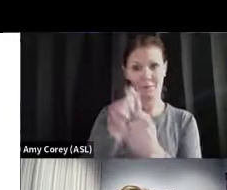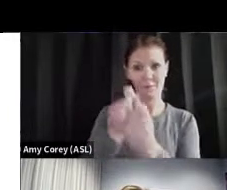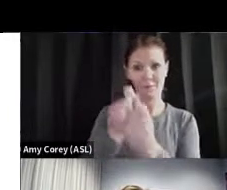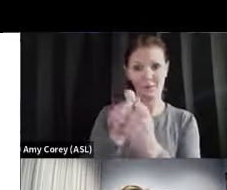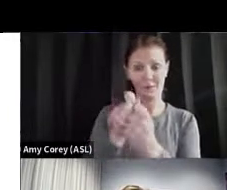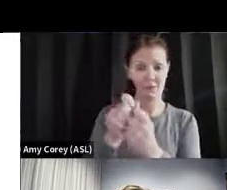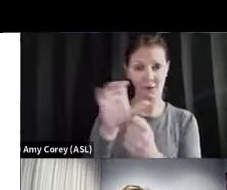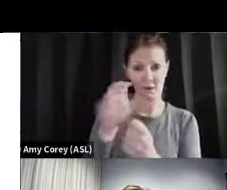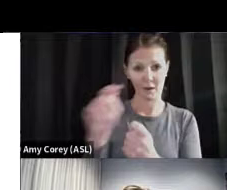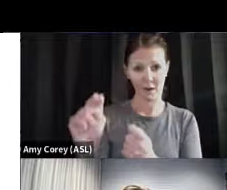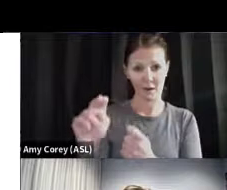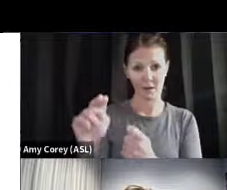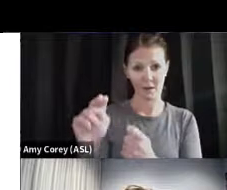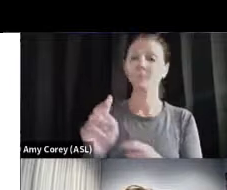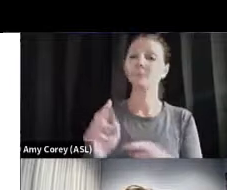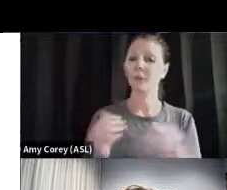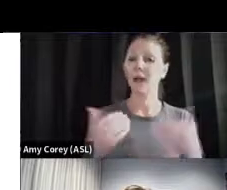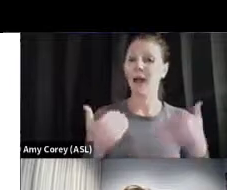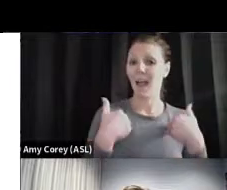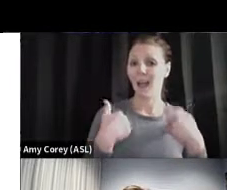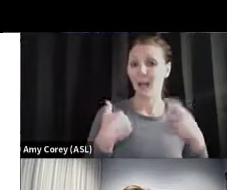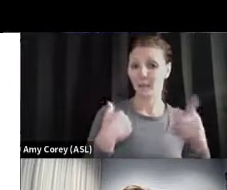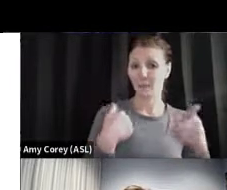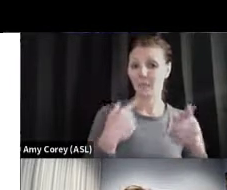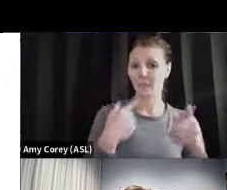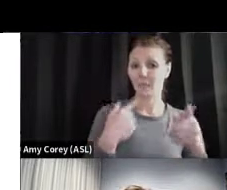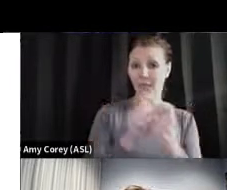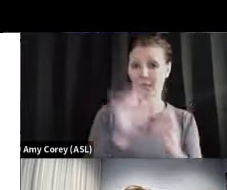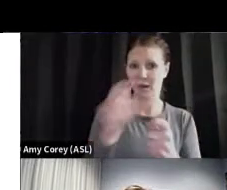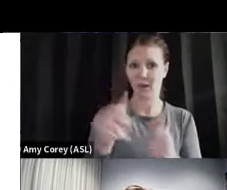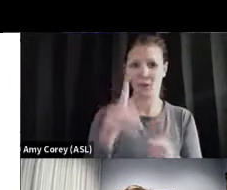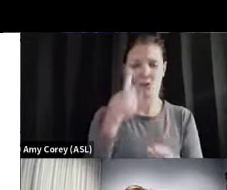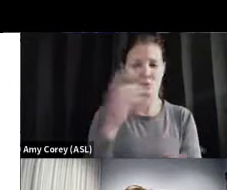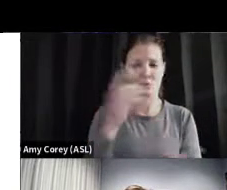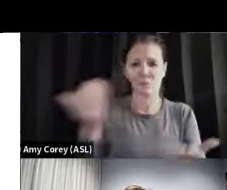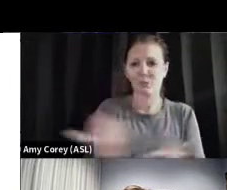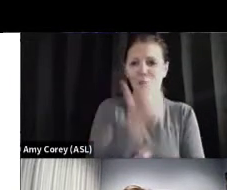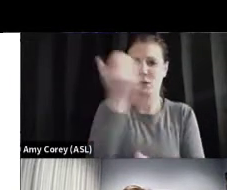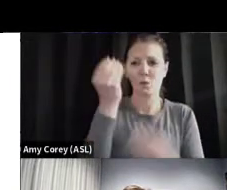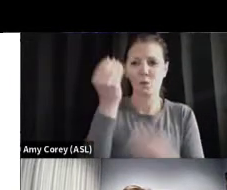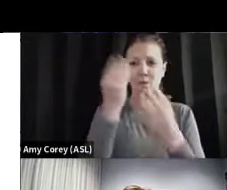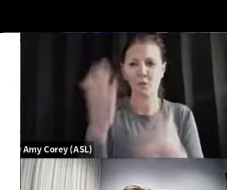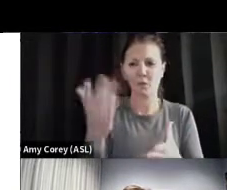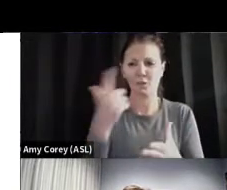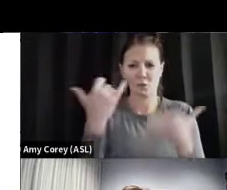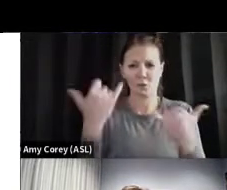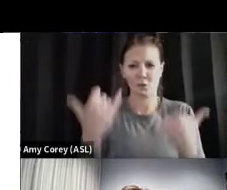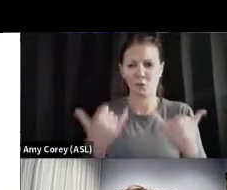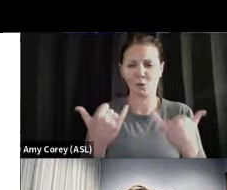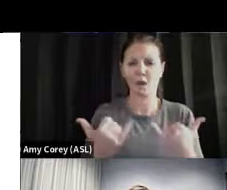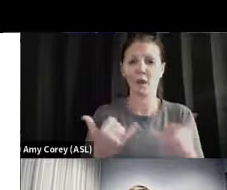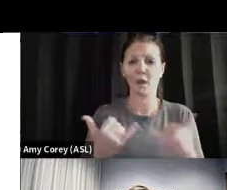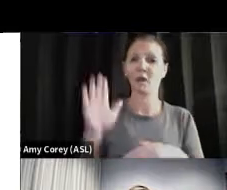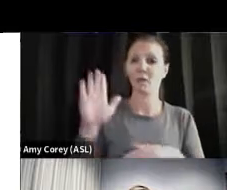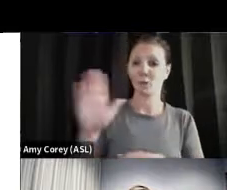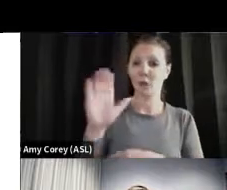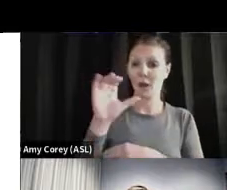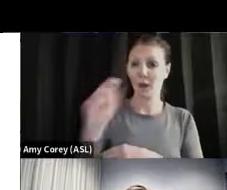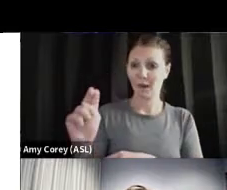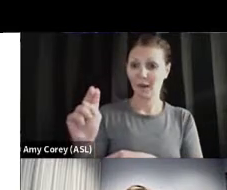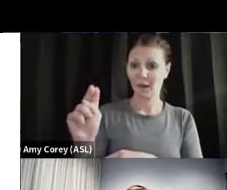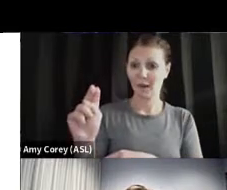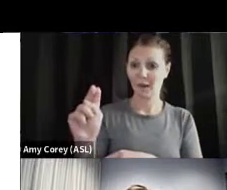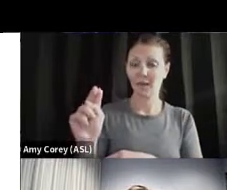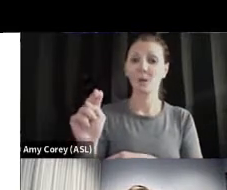some specific Connecticut numbers. This is brand new, fresh information that came out today. For Connecticut, when they do the